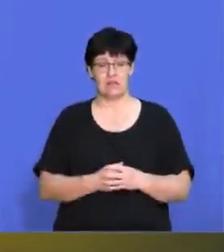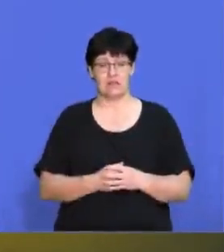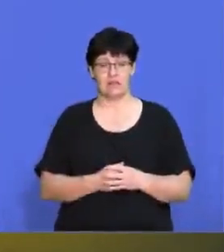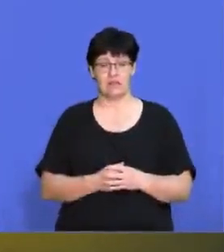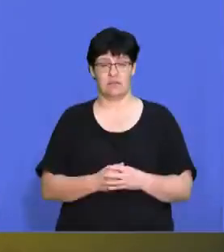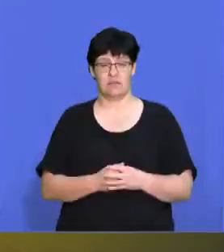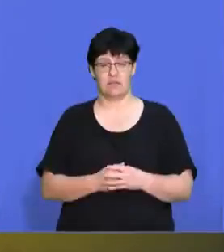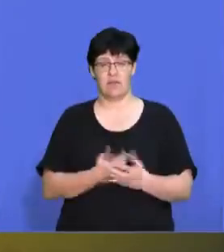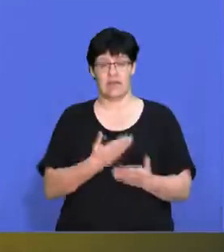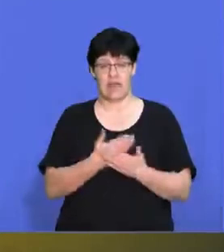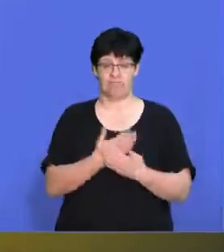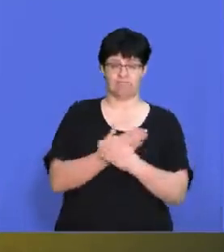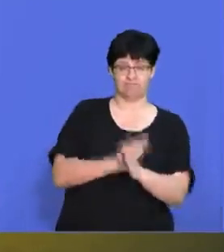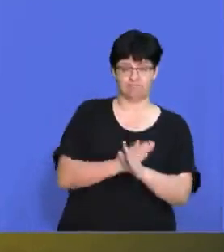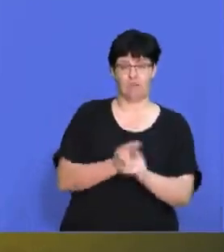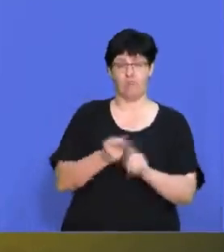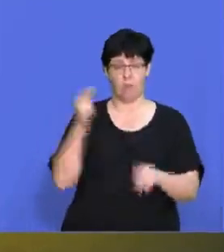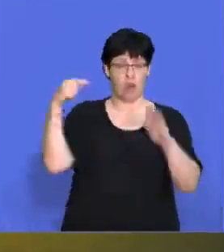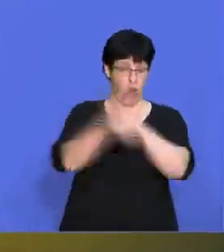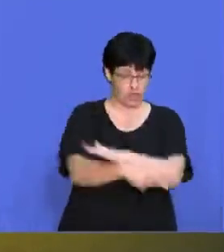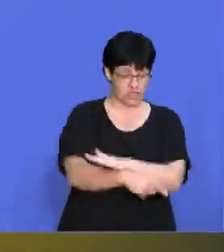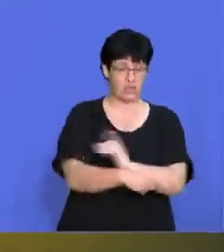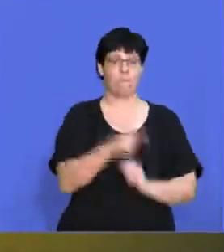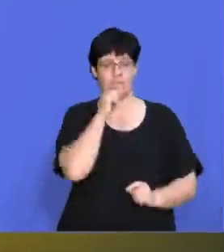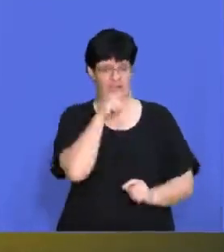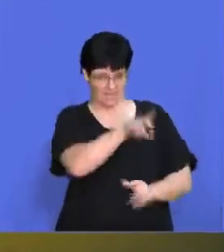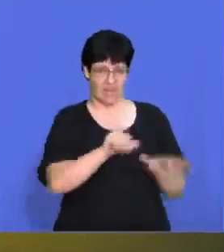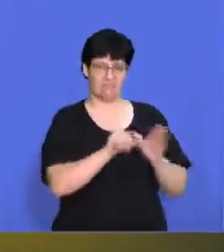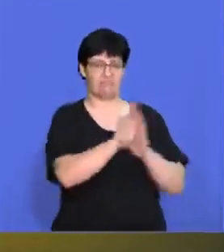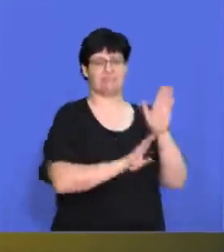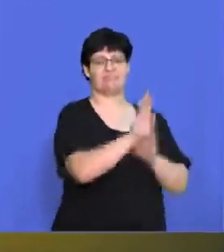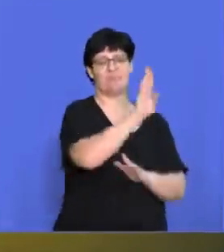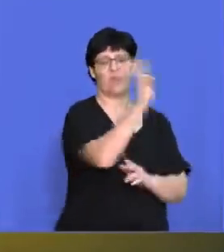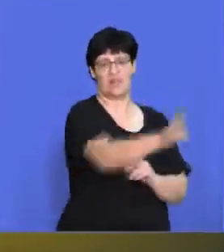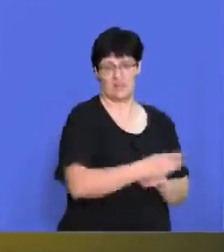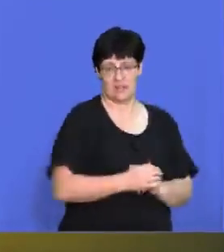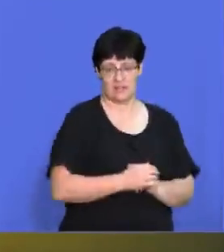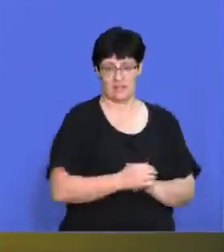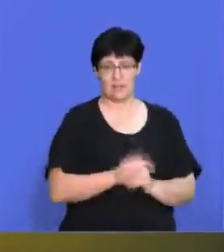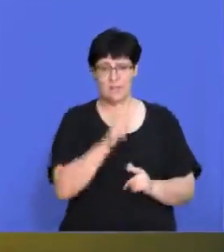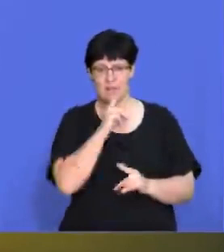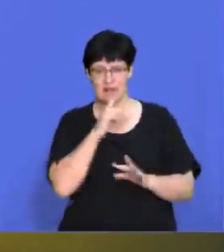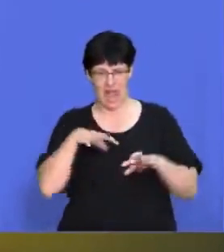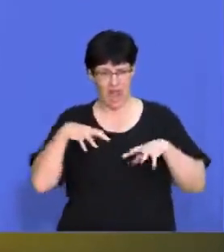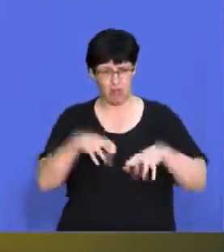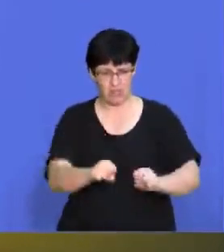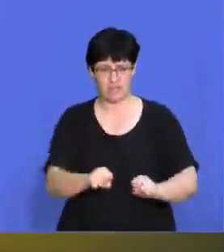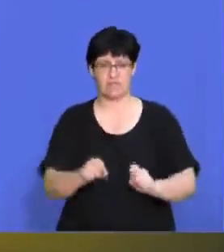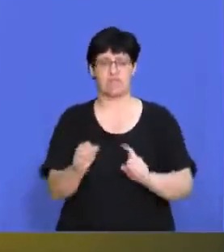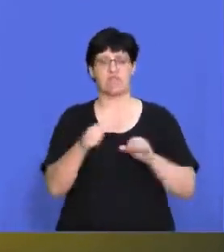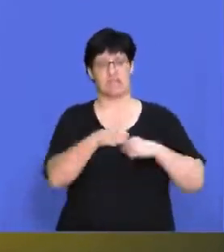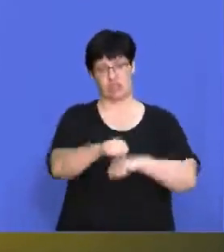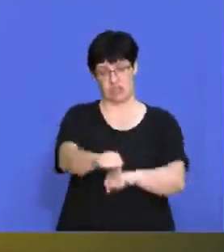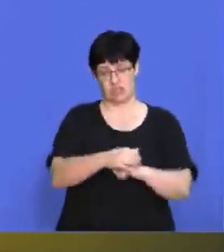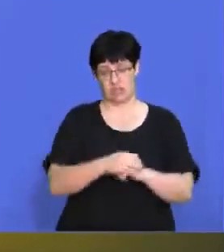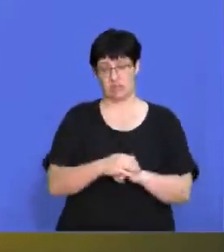buffer from massive losses are the ones that are going to win. So it's quite an aggressive strategy. And you'll